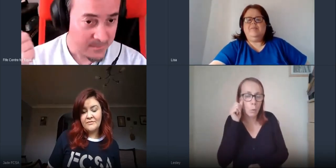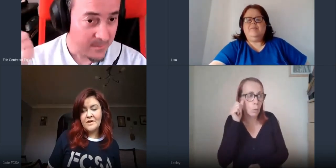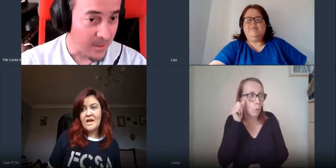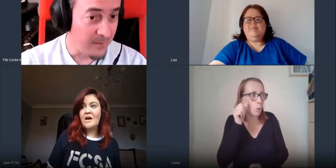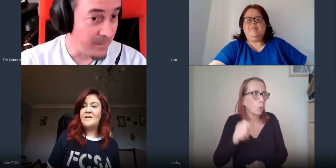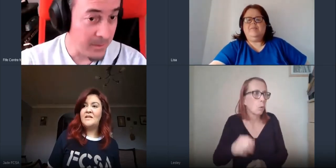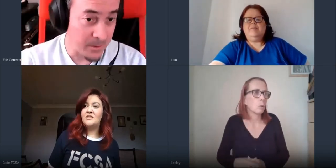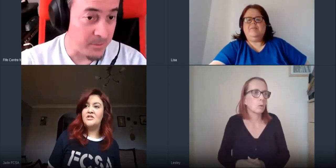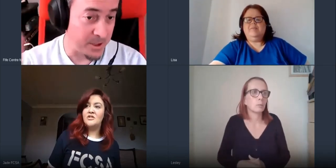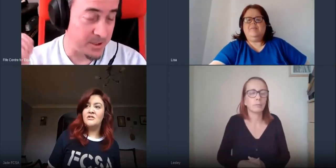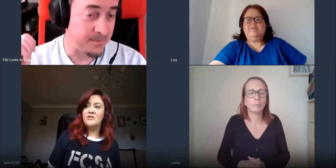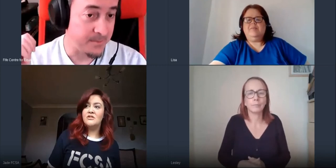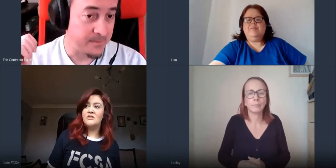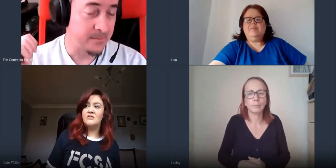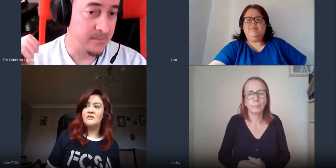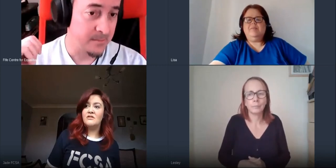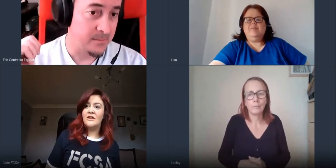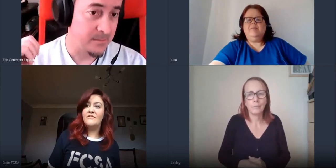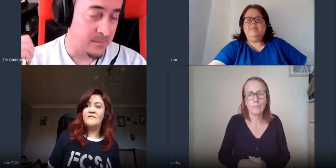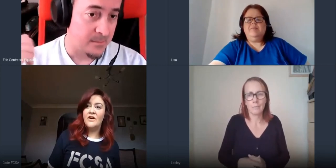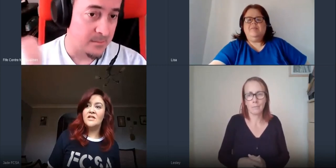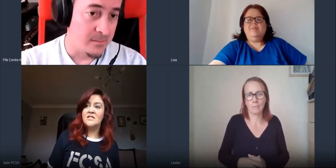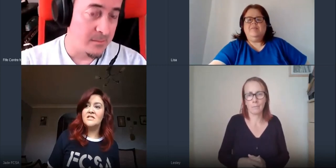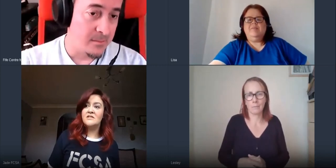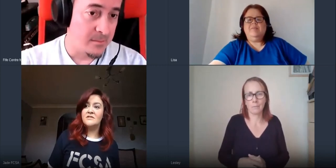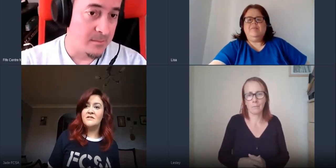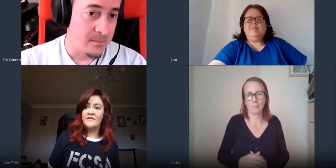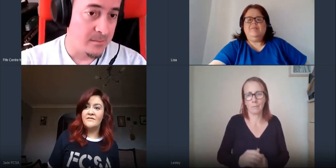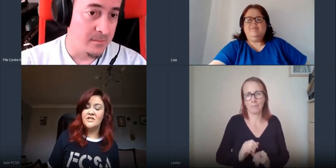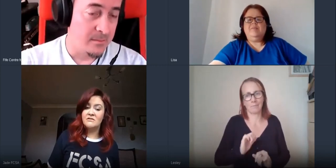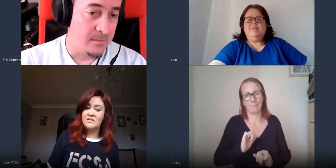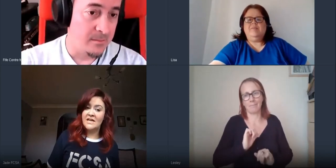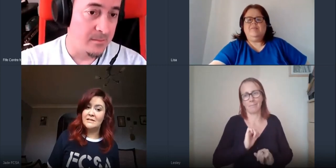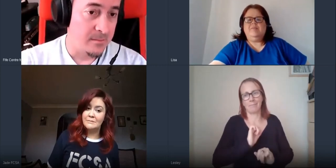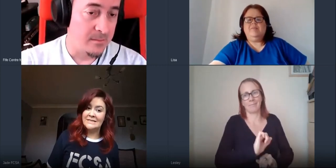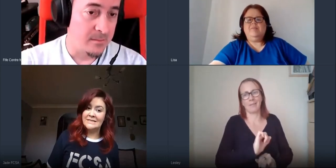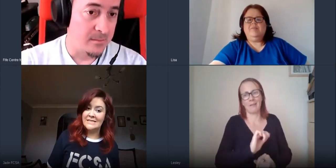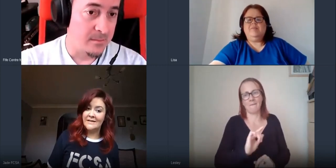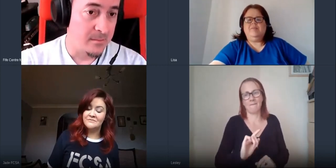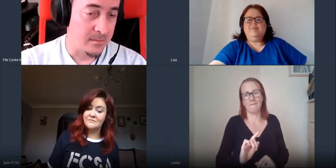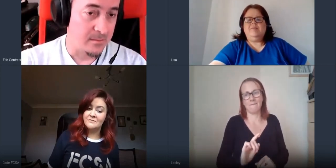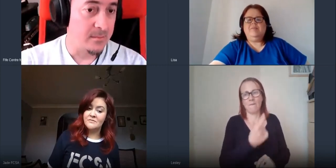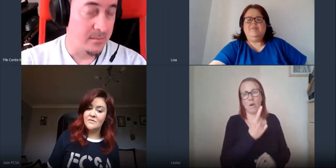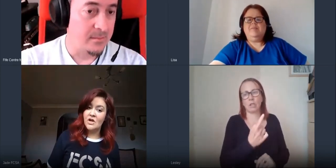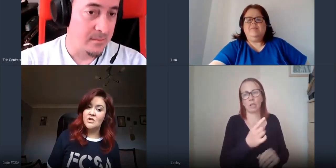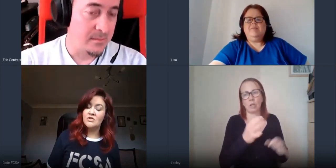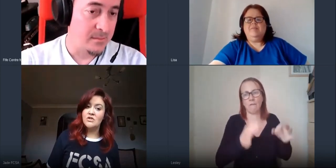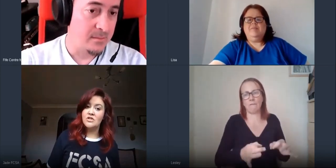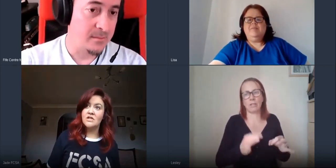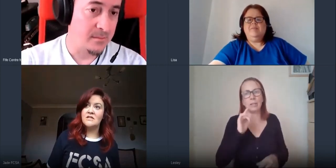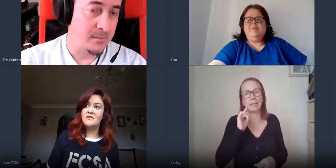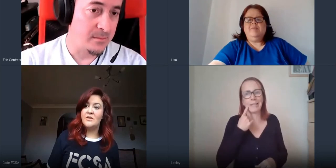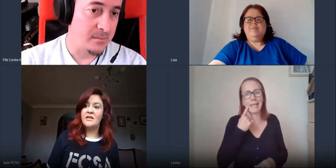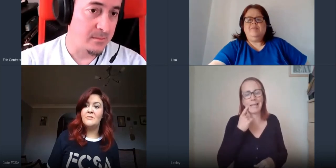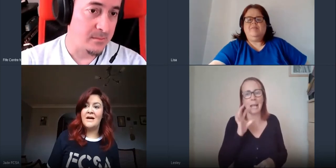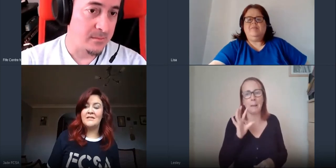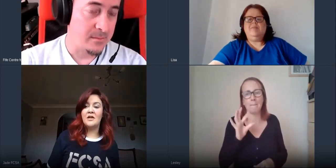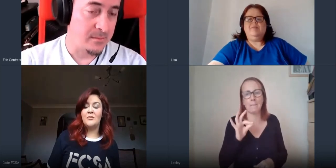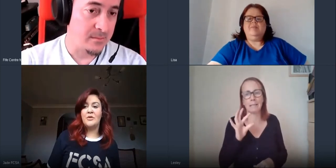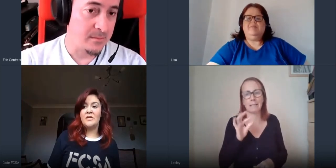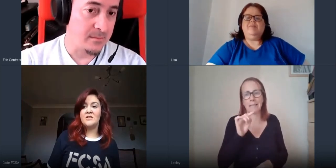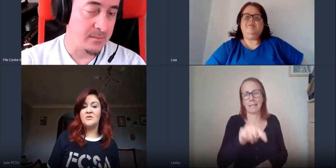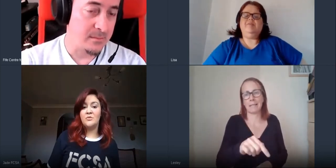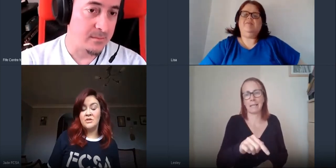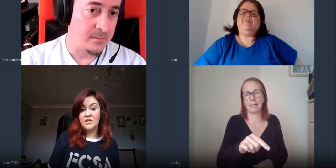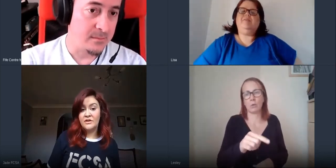i mean their first official day is monday so the students that have been in the past couple of